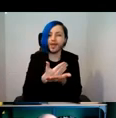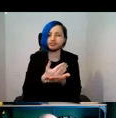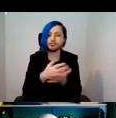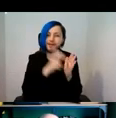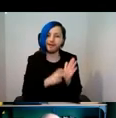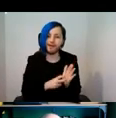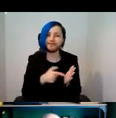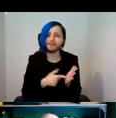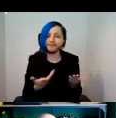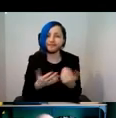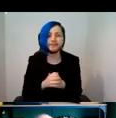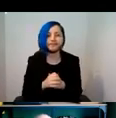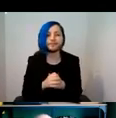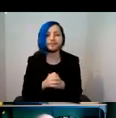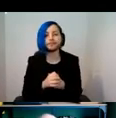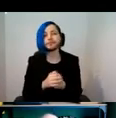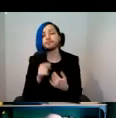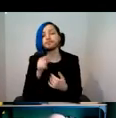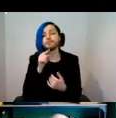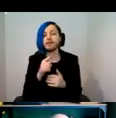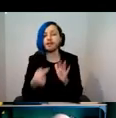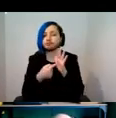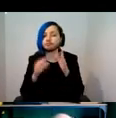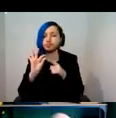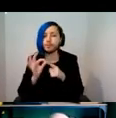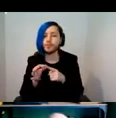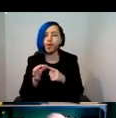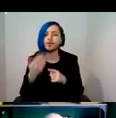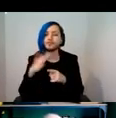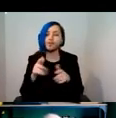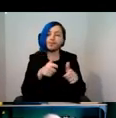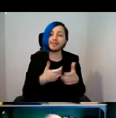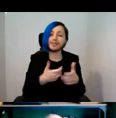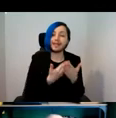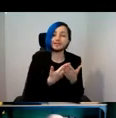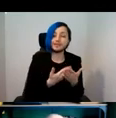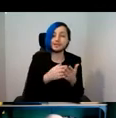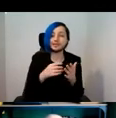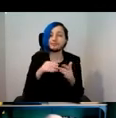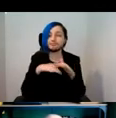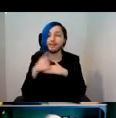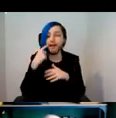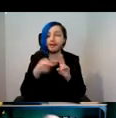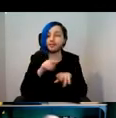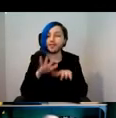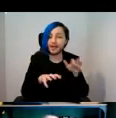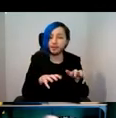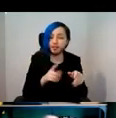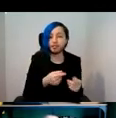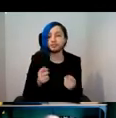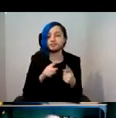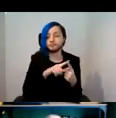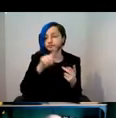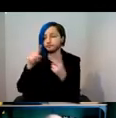So here's what I think are a few of the touch points between this case study in the eyes of the animal and the recommendations from the